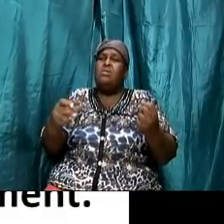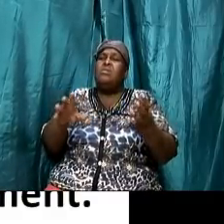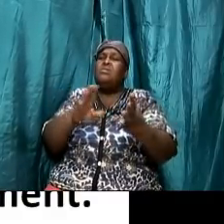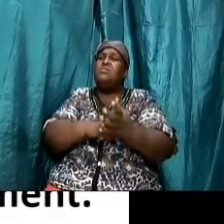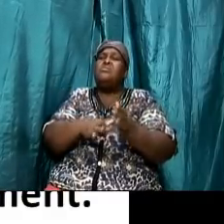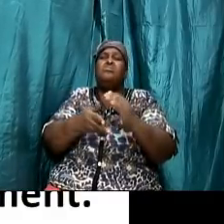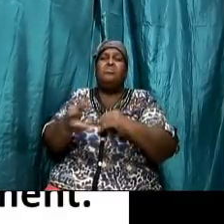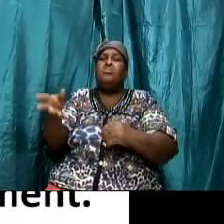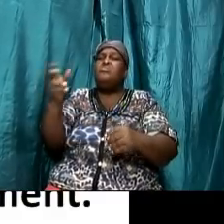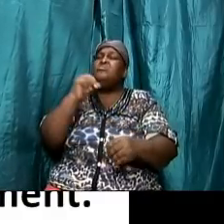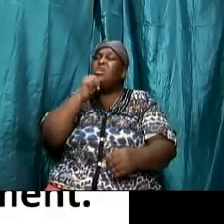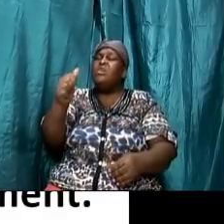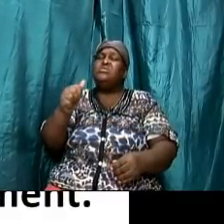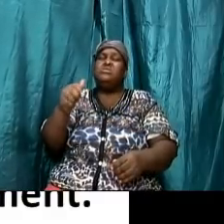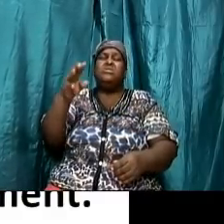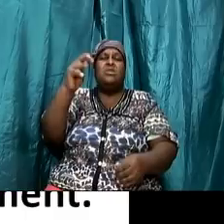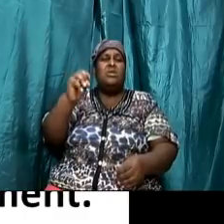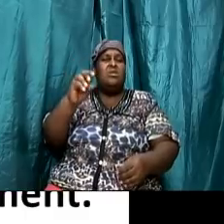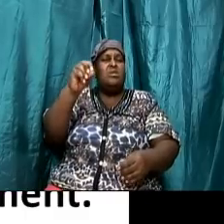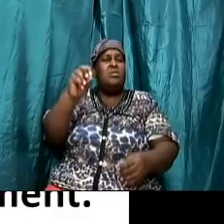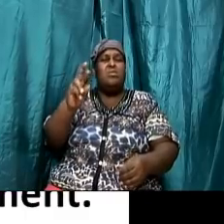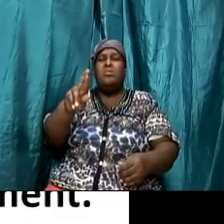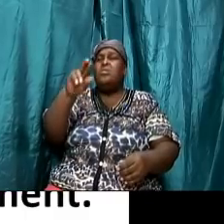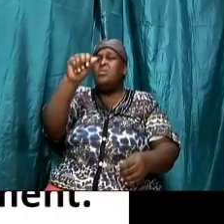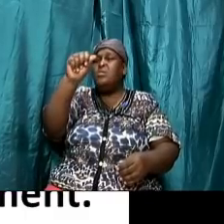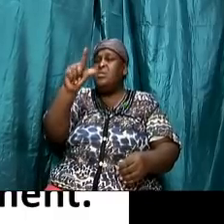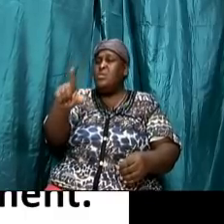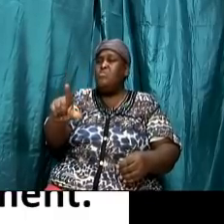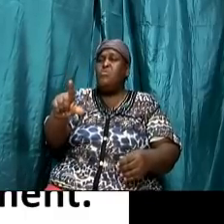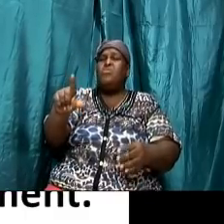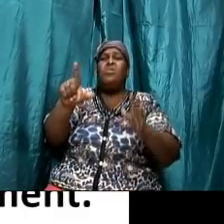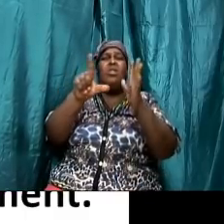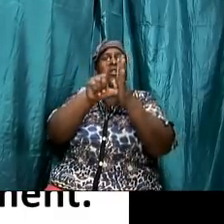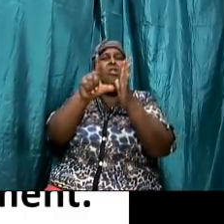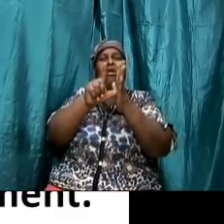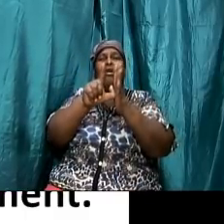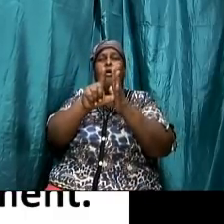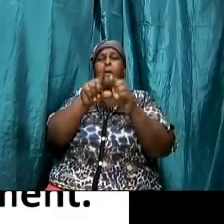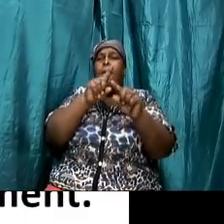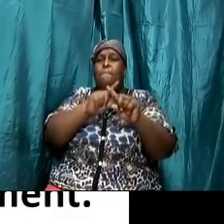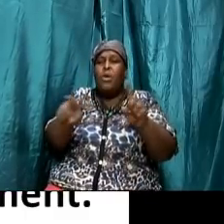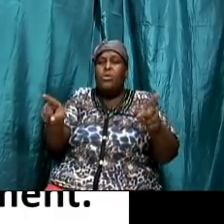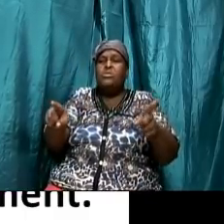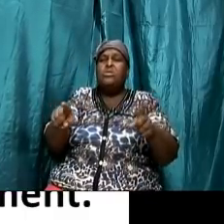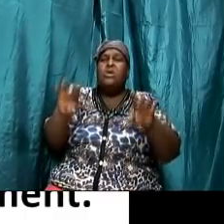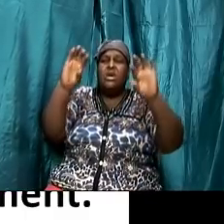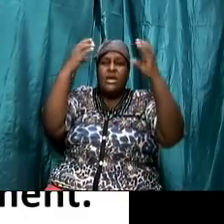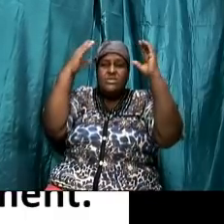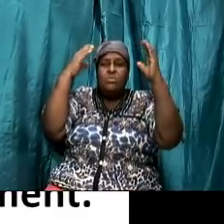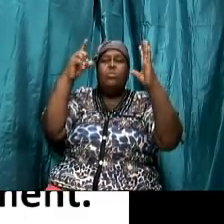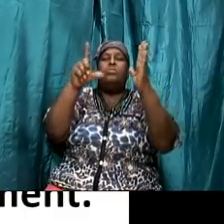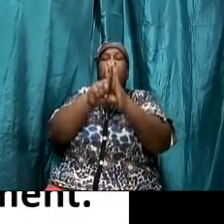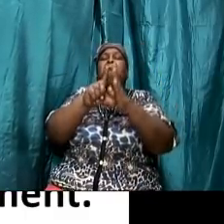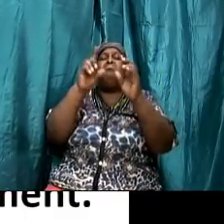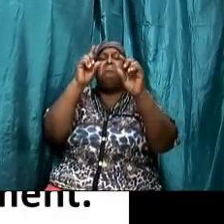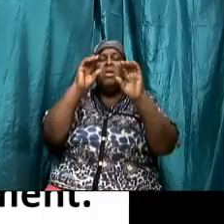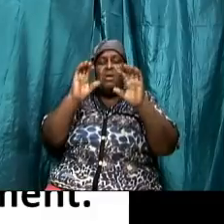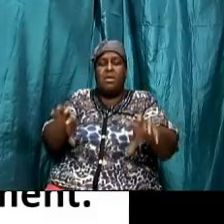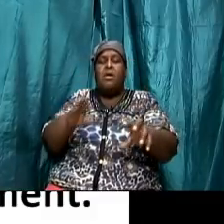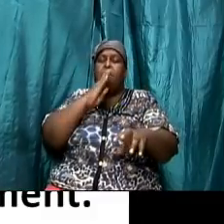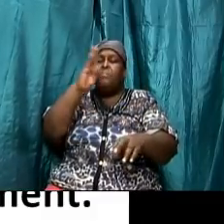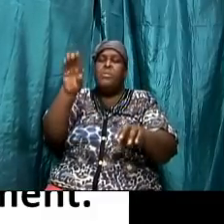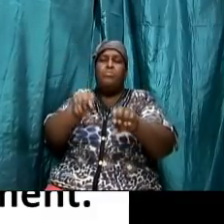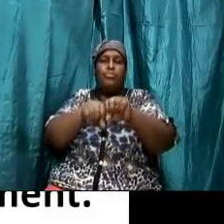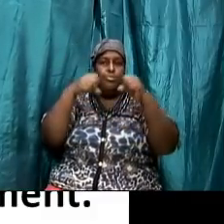moral law but they are ceremonial laws which can be broken because they're really for specific reasons because they